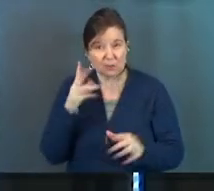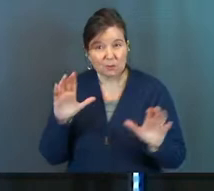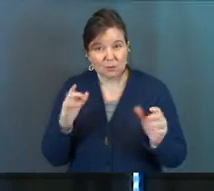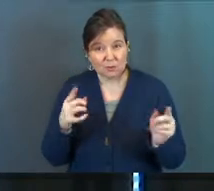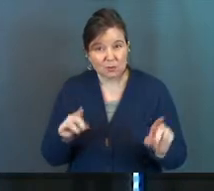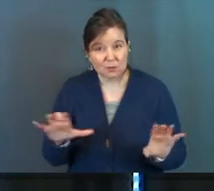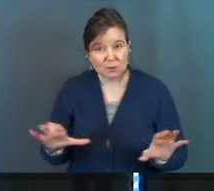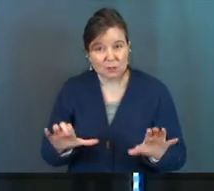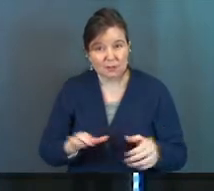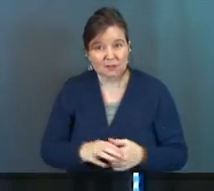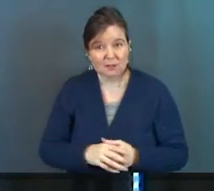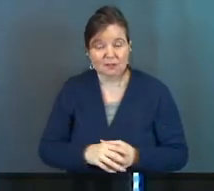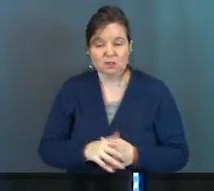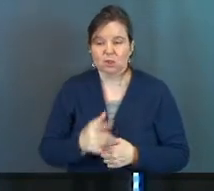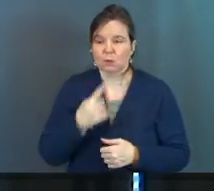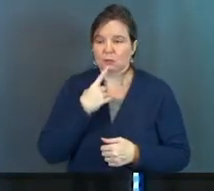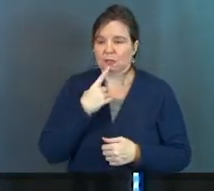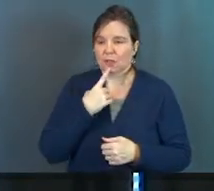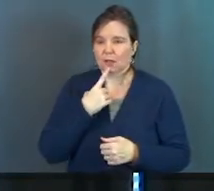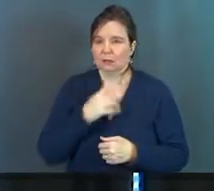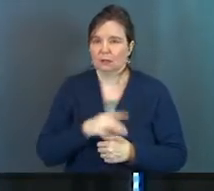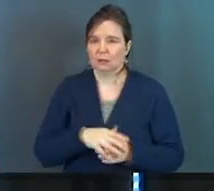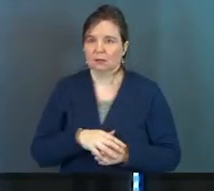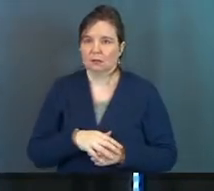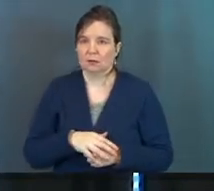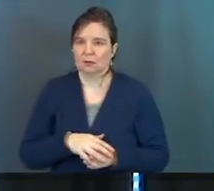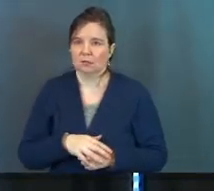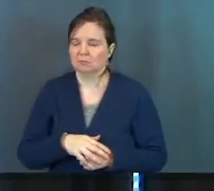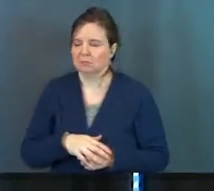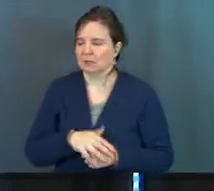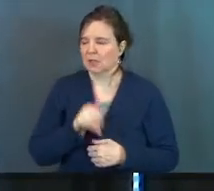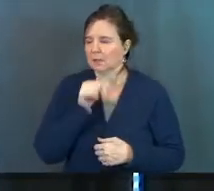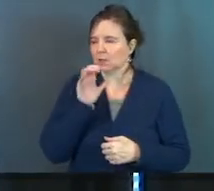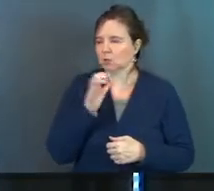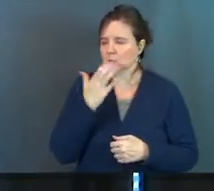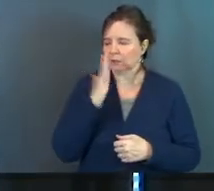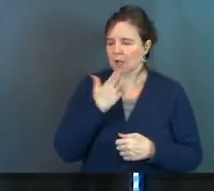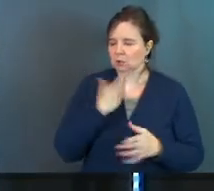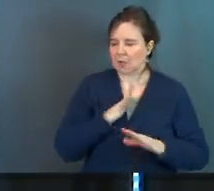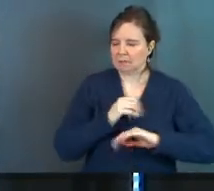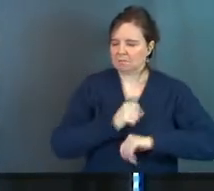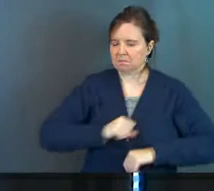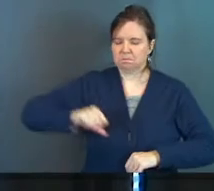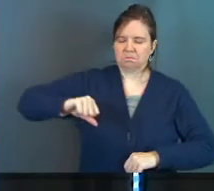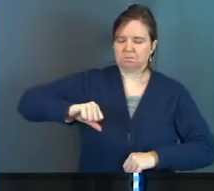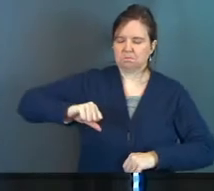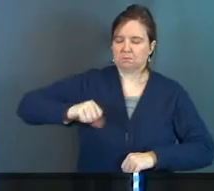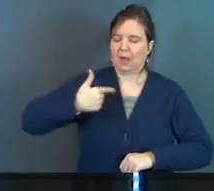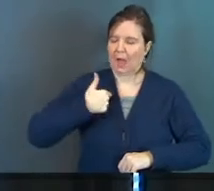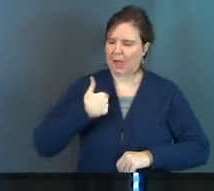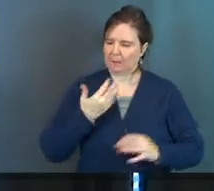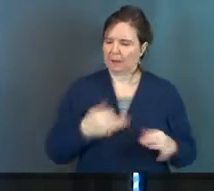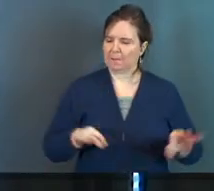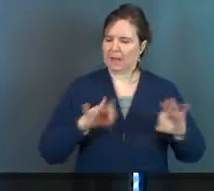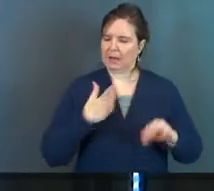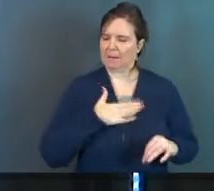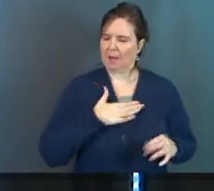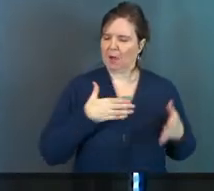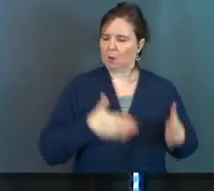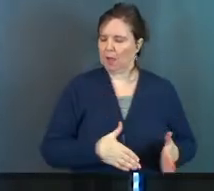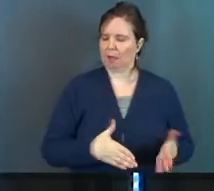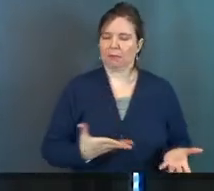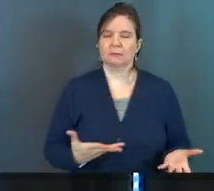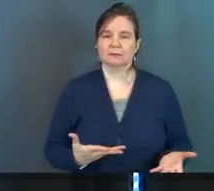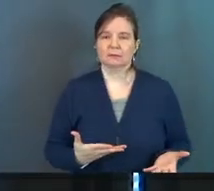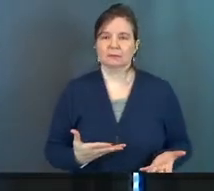doing there? She was saying, I'm not going to do this God's way. I'm going to matter in my way.